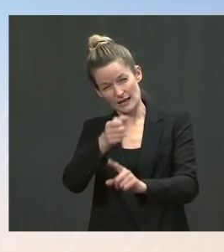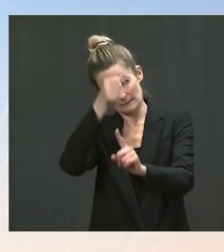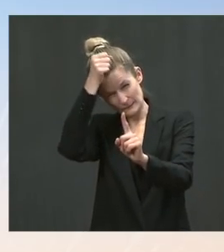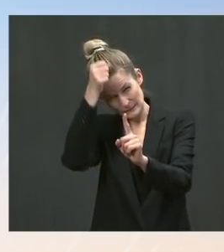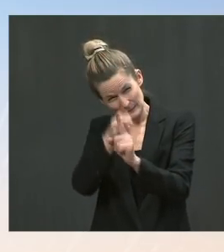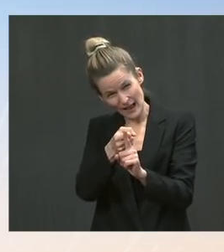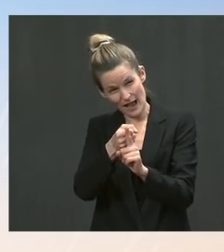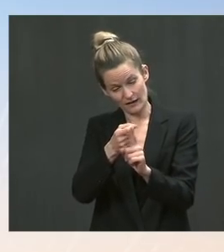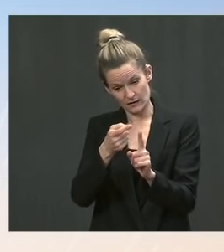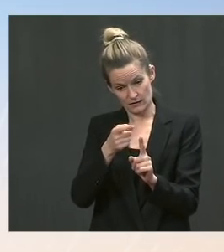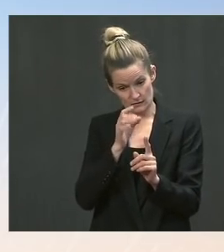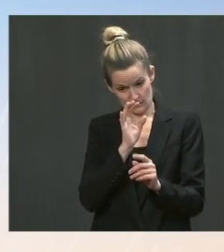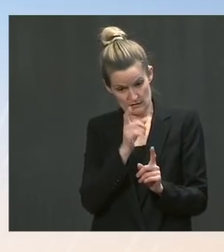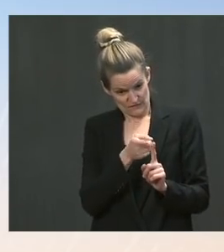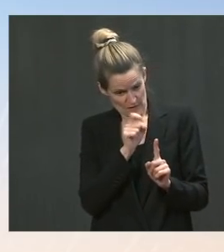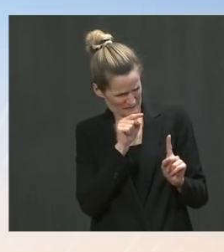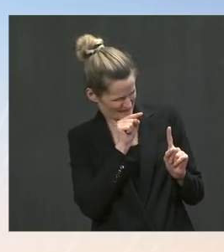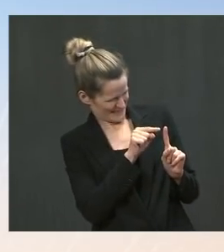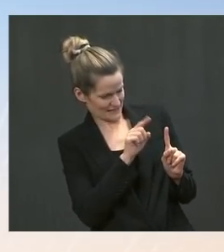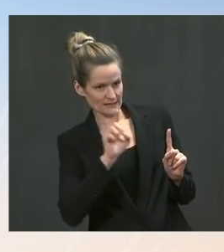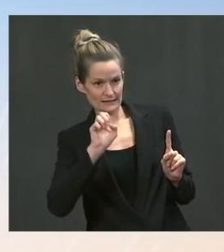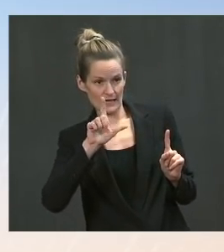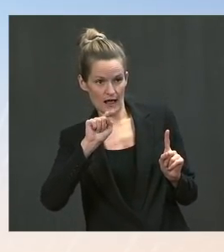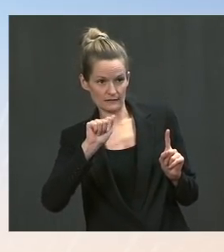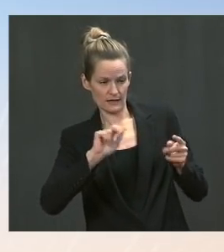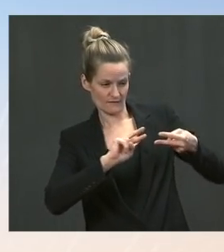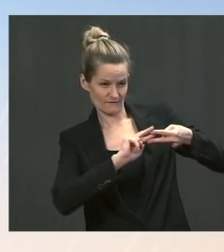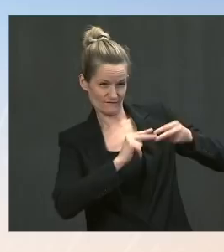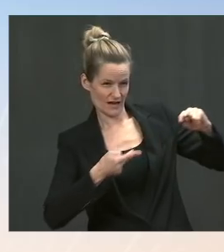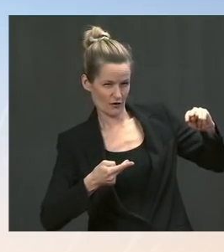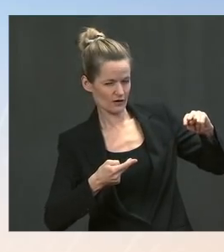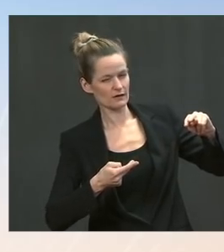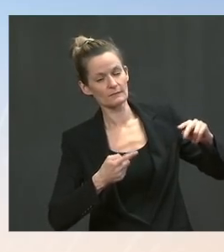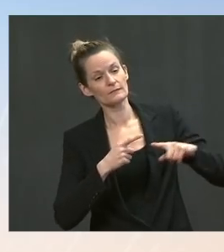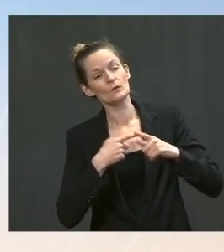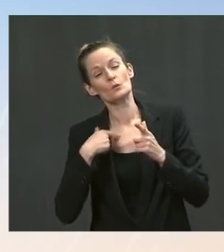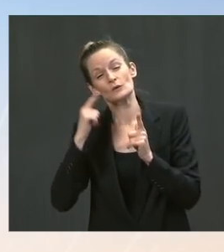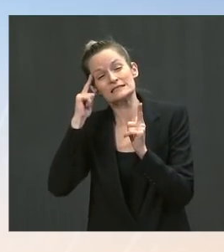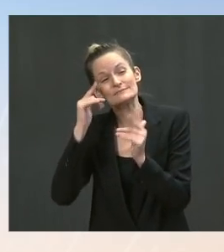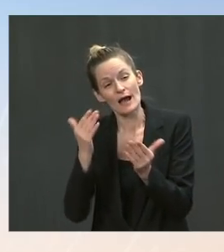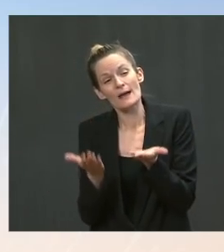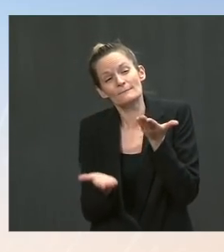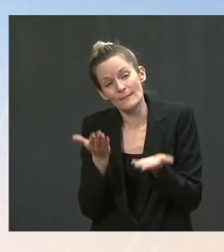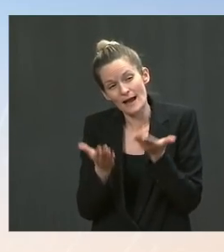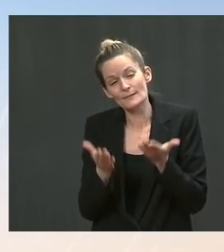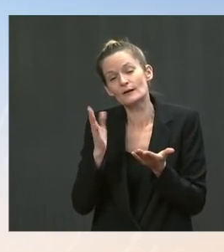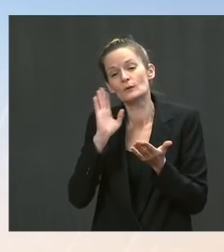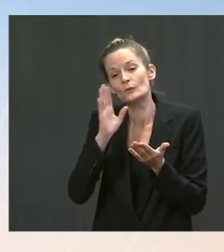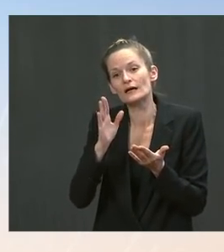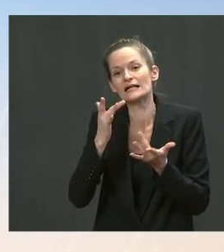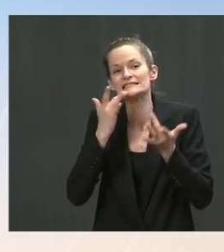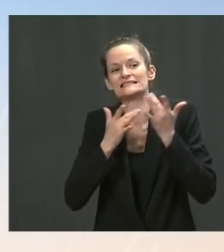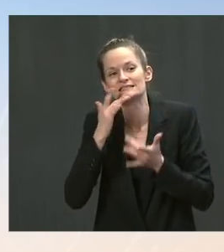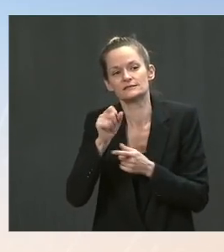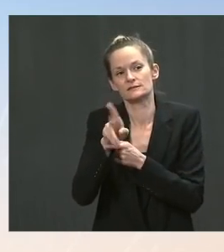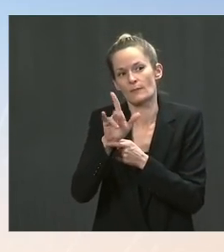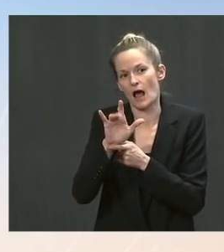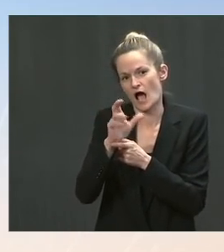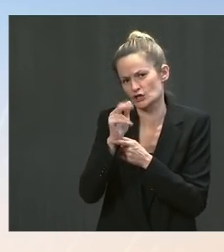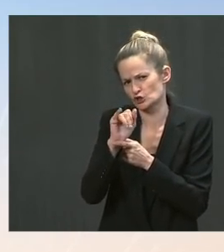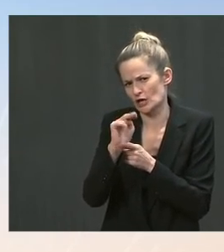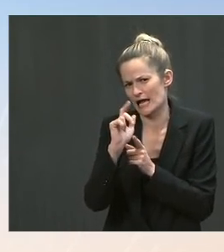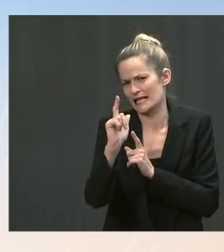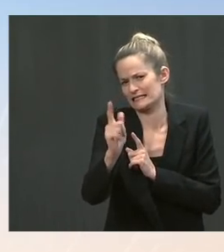anticipate supply chain impacts and certainly know those would be factors. I will say that, as the President talked about earlier today, one of the